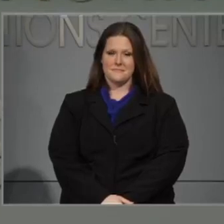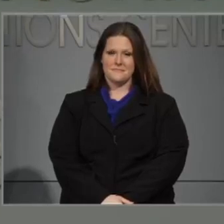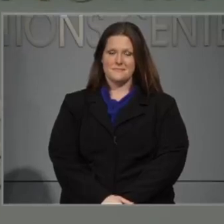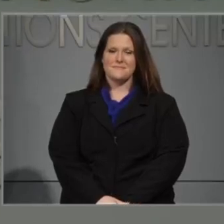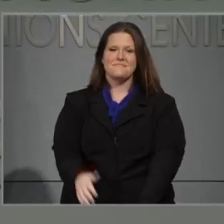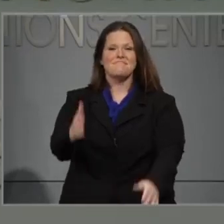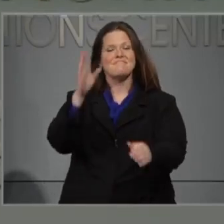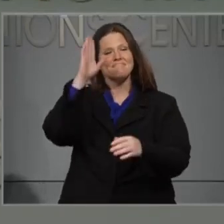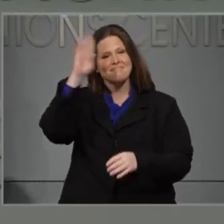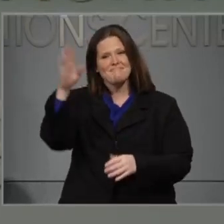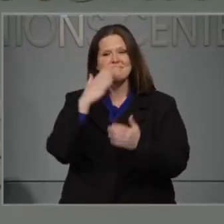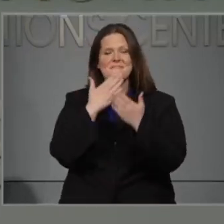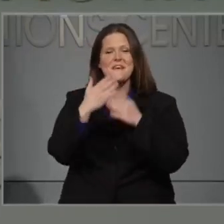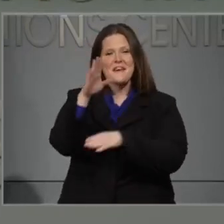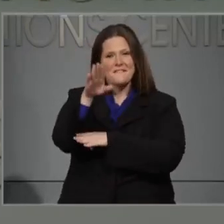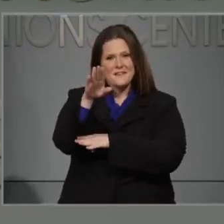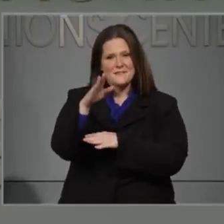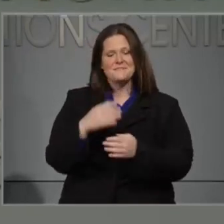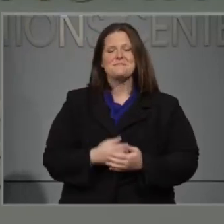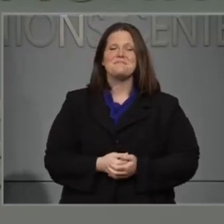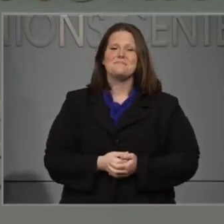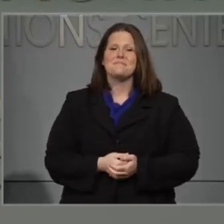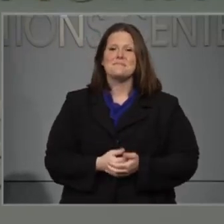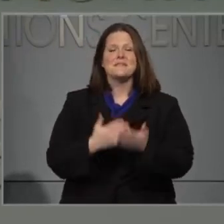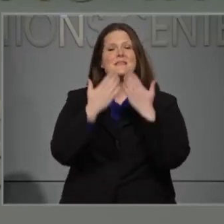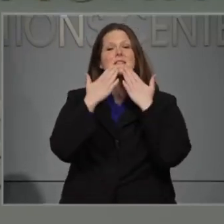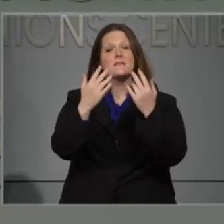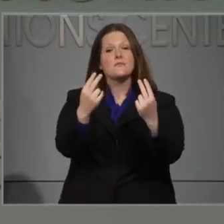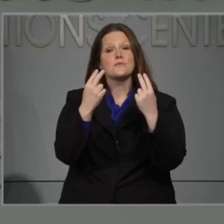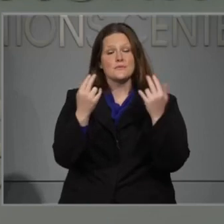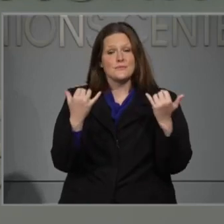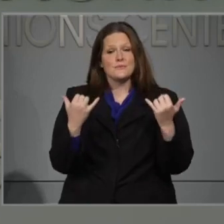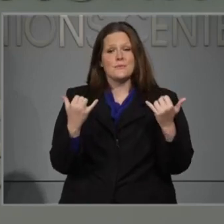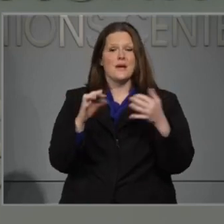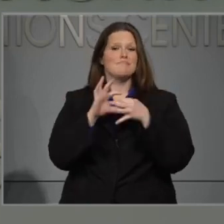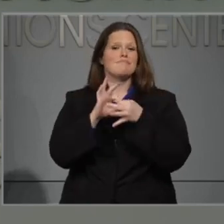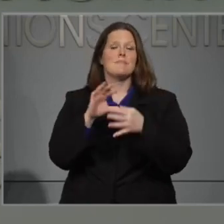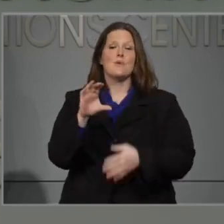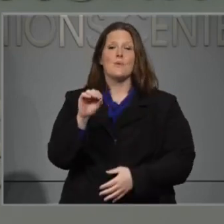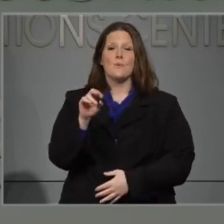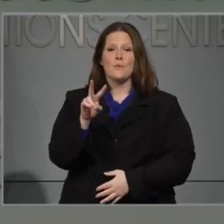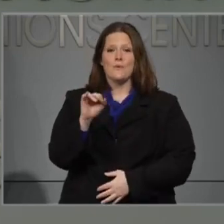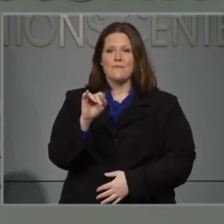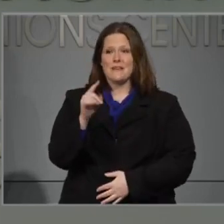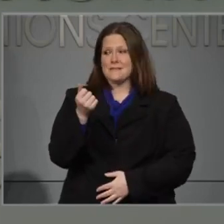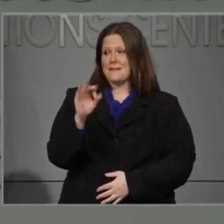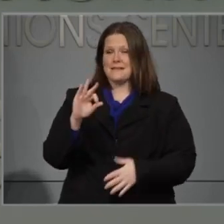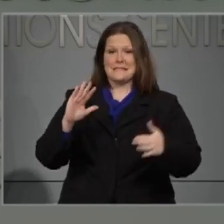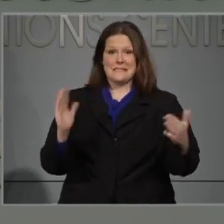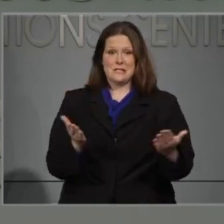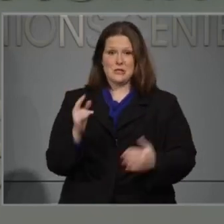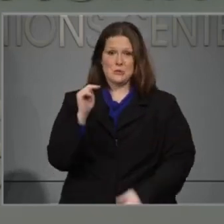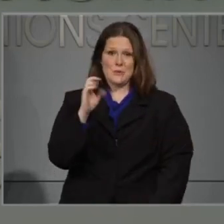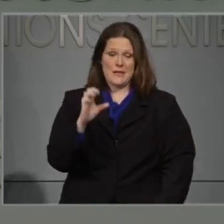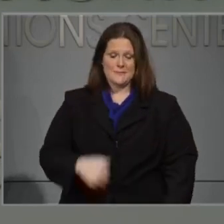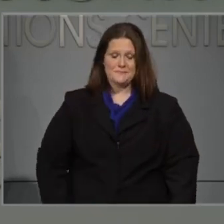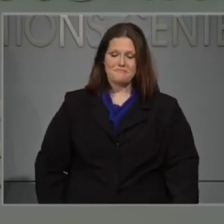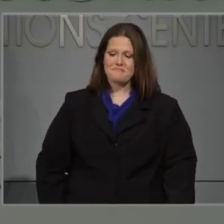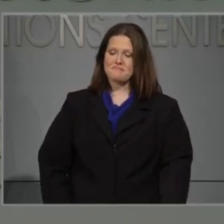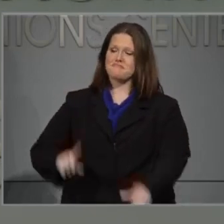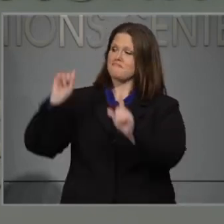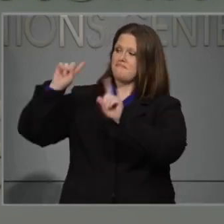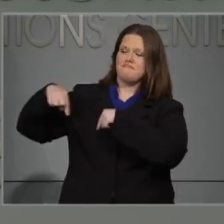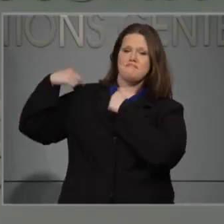Good afternoon, everybody, and thank you for joining today's update on COVID-19 in North Carolina. As of today,